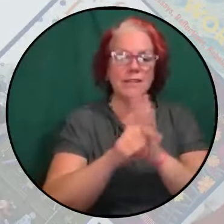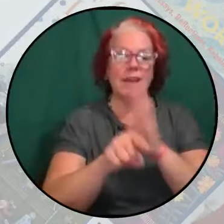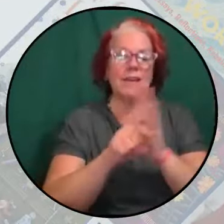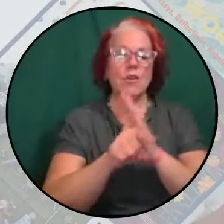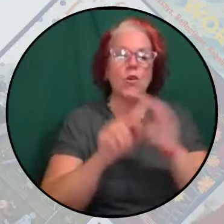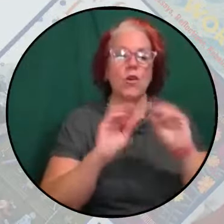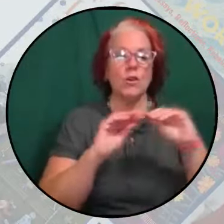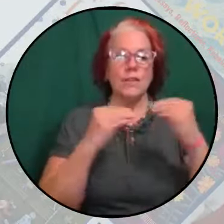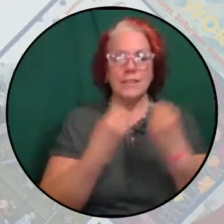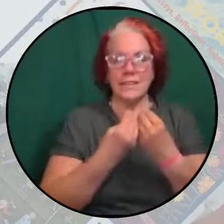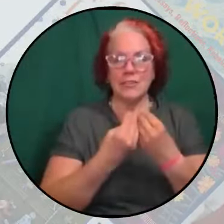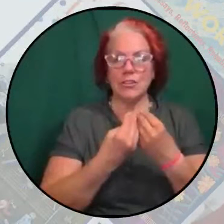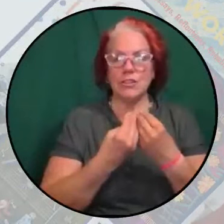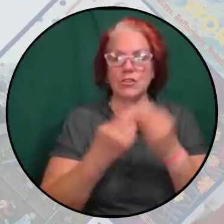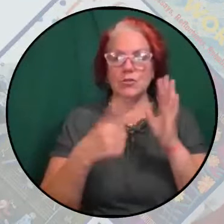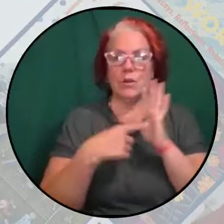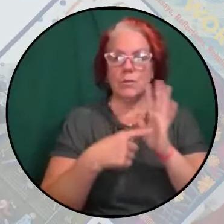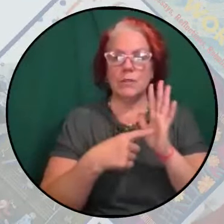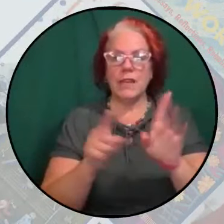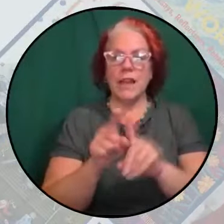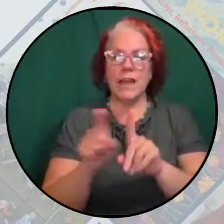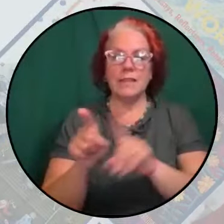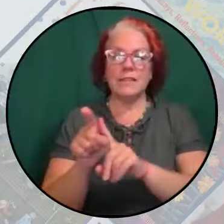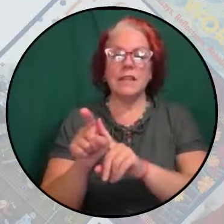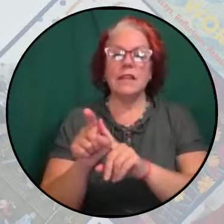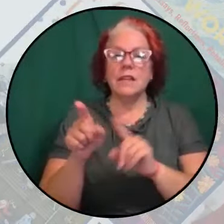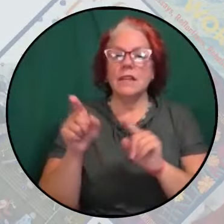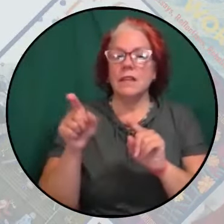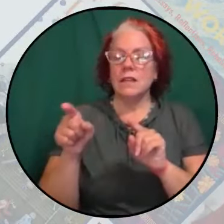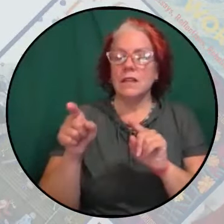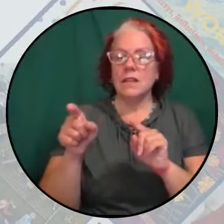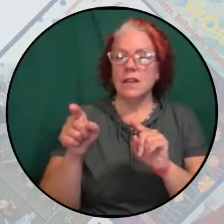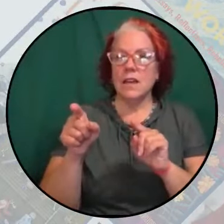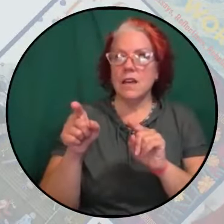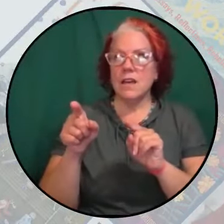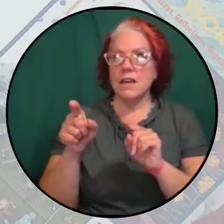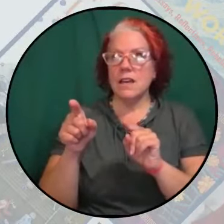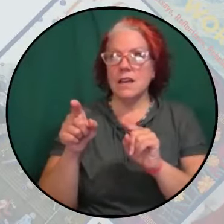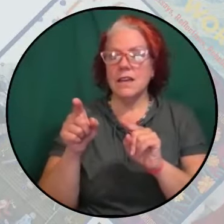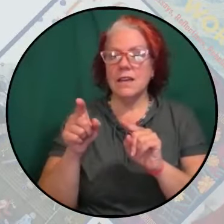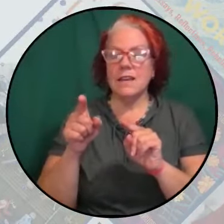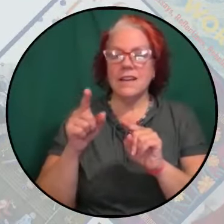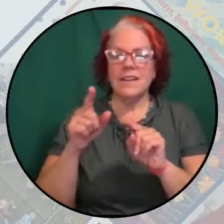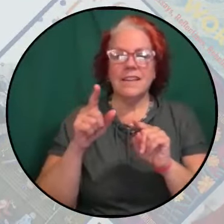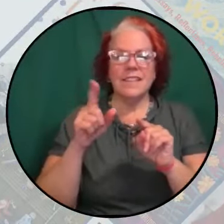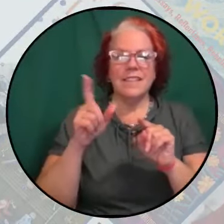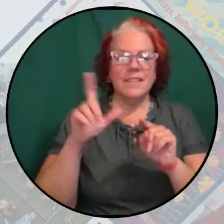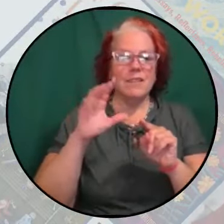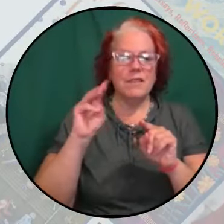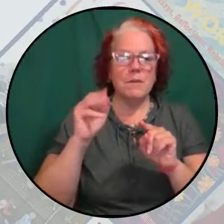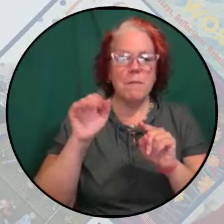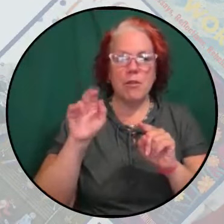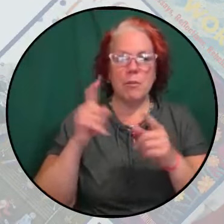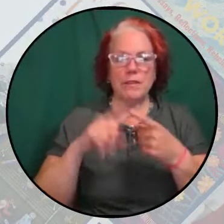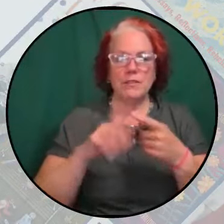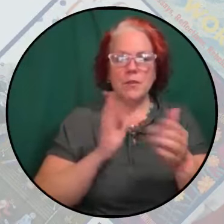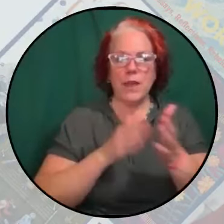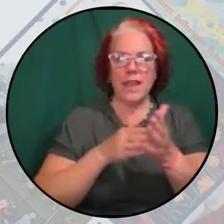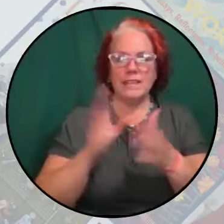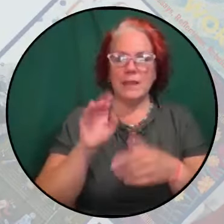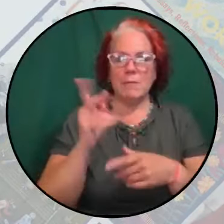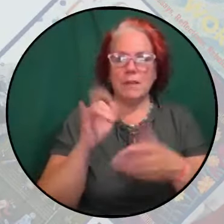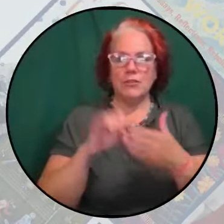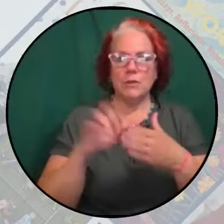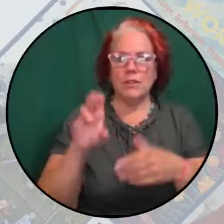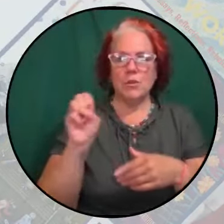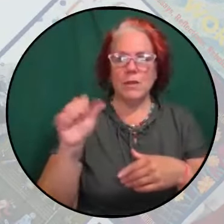and the mouthpiece for all anti-hate and bigotry work in the United States. And that also is, that's just, that's not the average